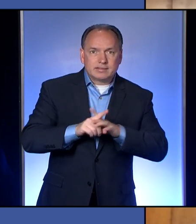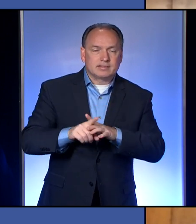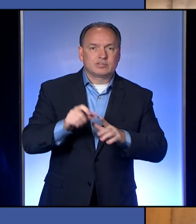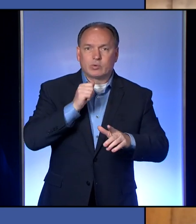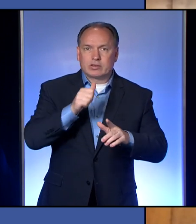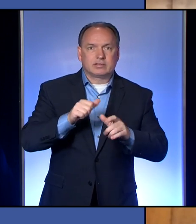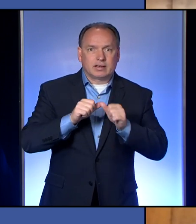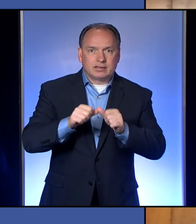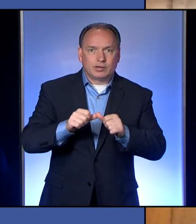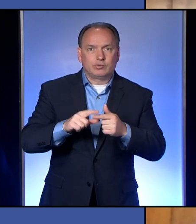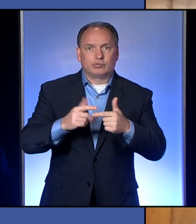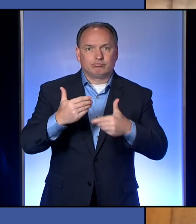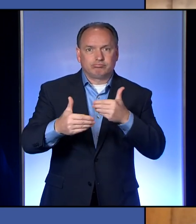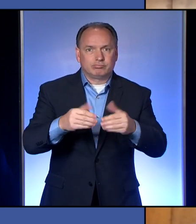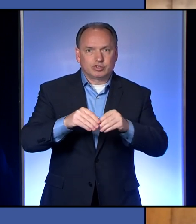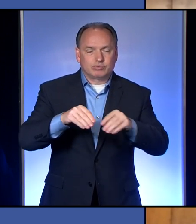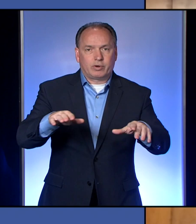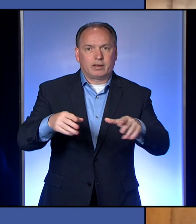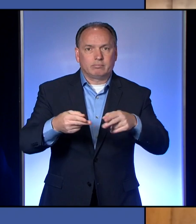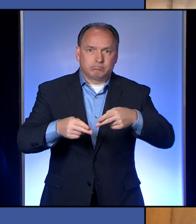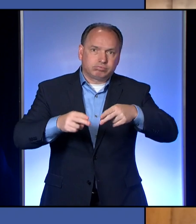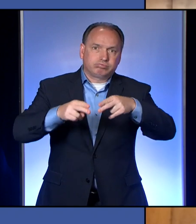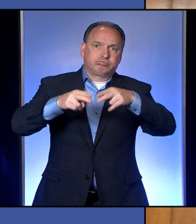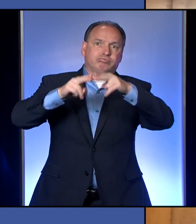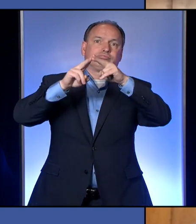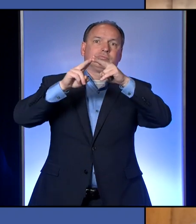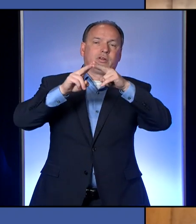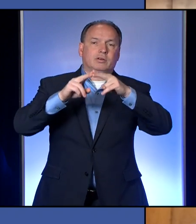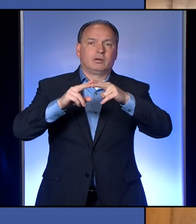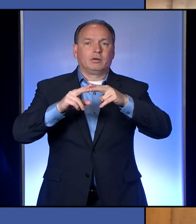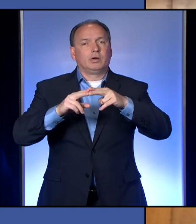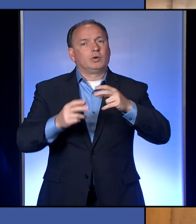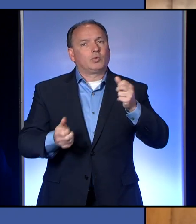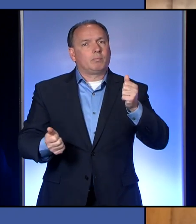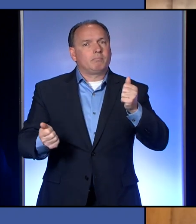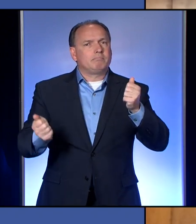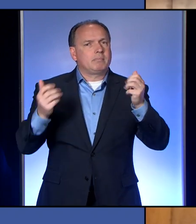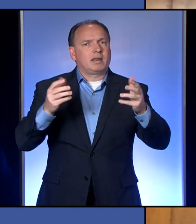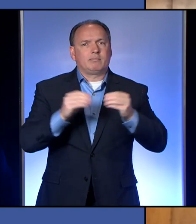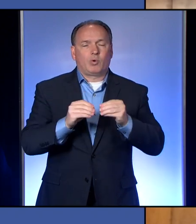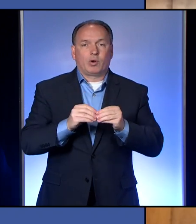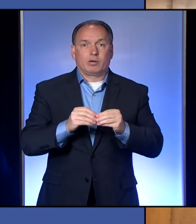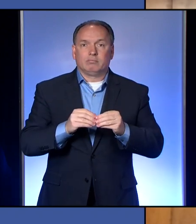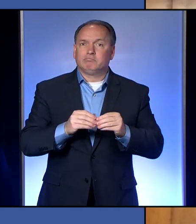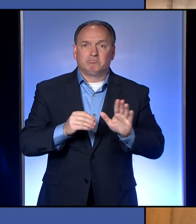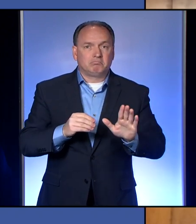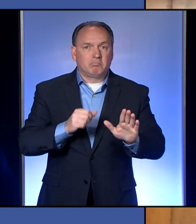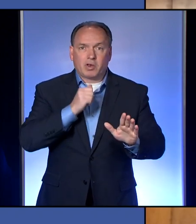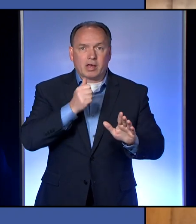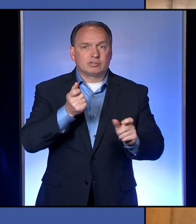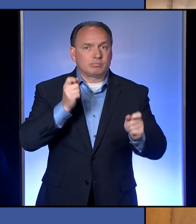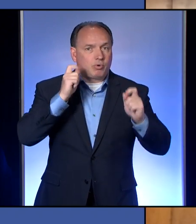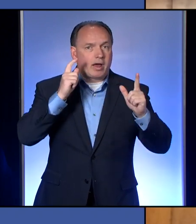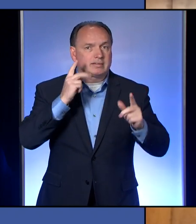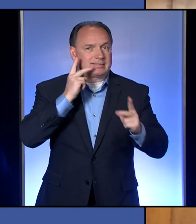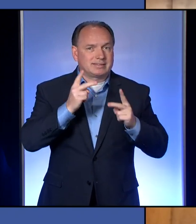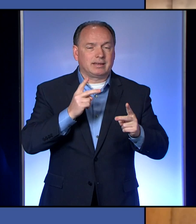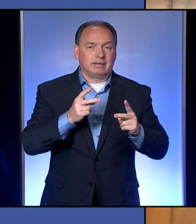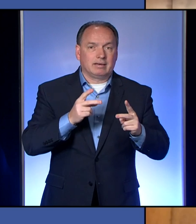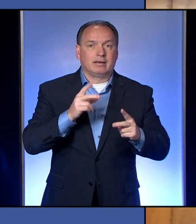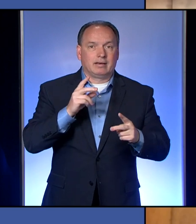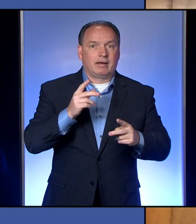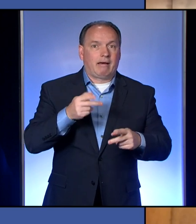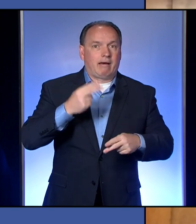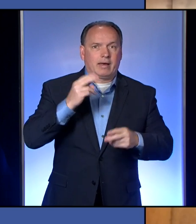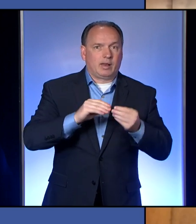doesn't keep spreading exponentially to many more. I wouldn't be surprised that we'll see double digit increases, but what I'm hoping